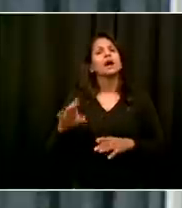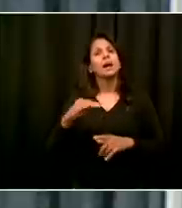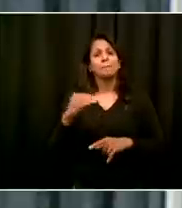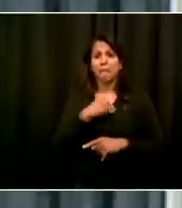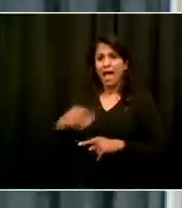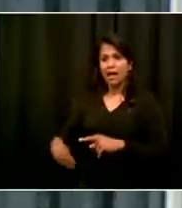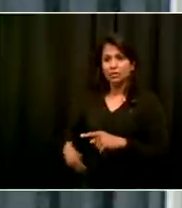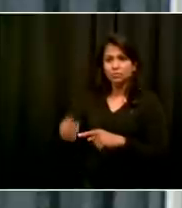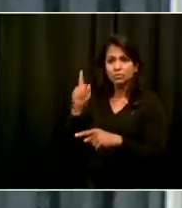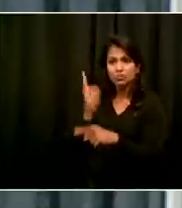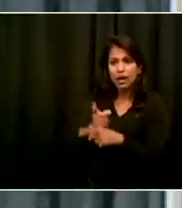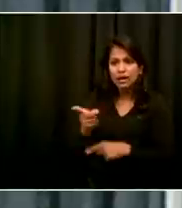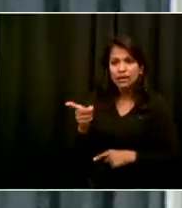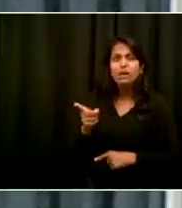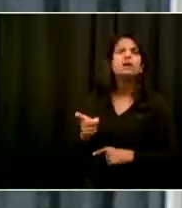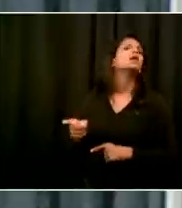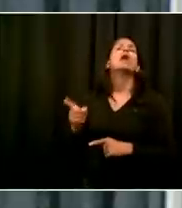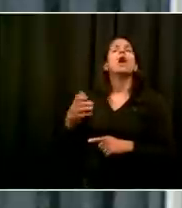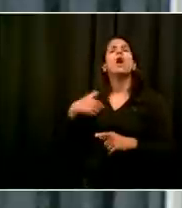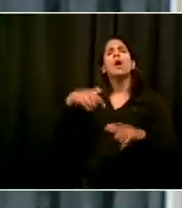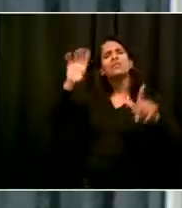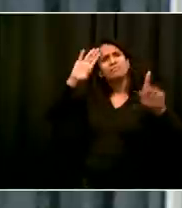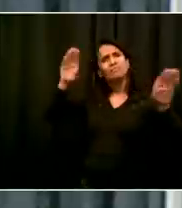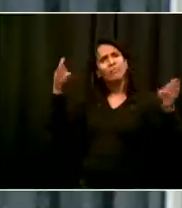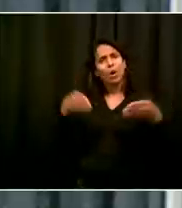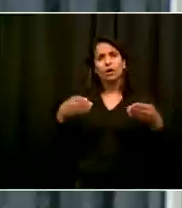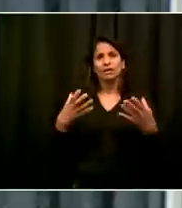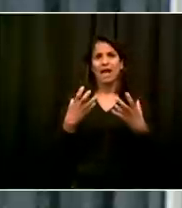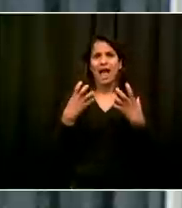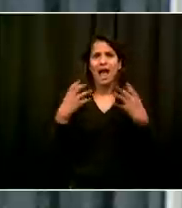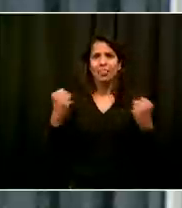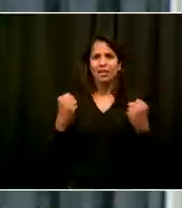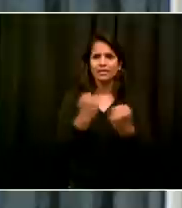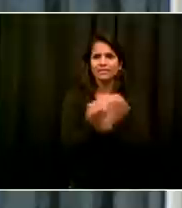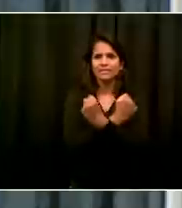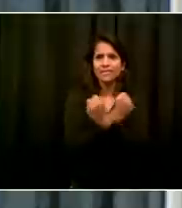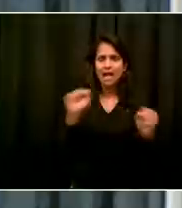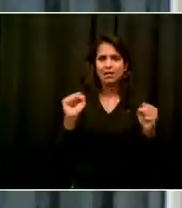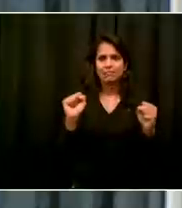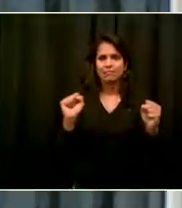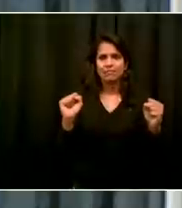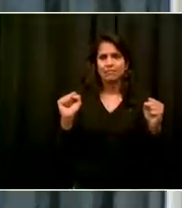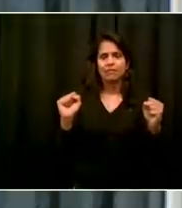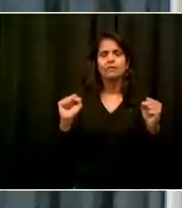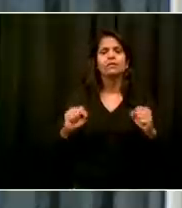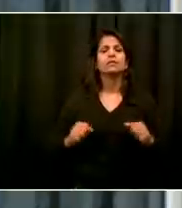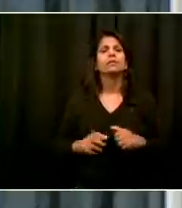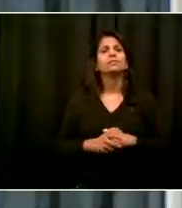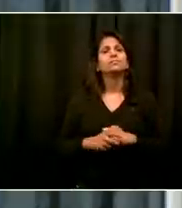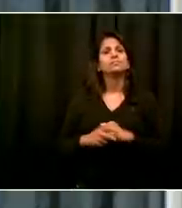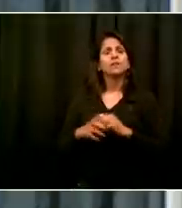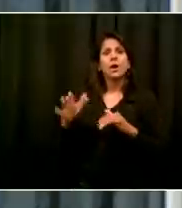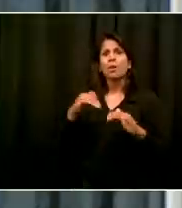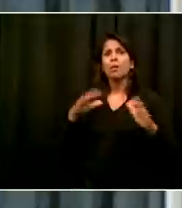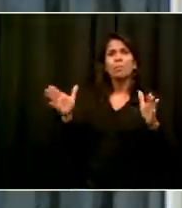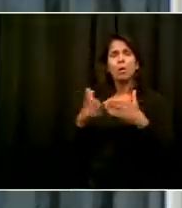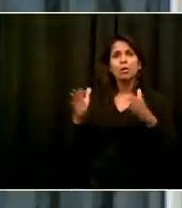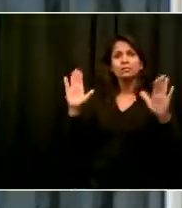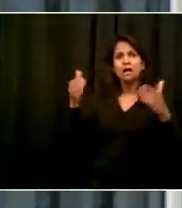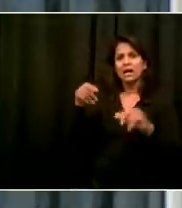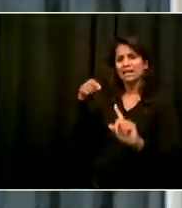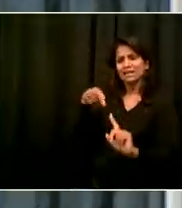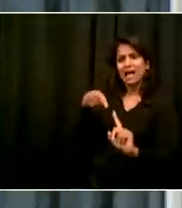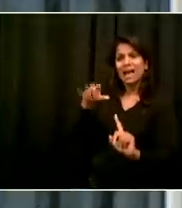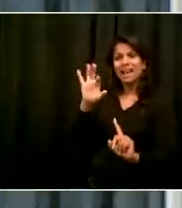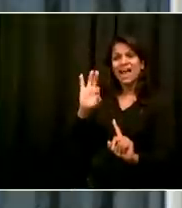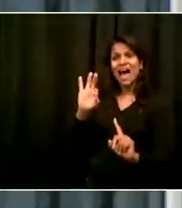and safety. Health and safety for the entire city, but also for the specific setting that we're talking about. And when it comes to indoor dining,